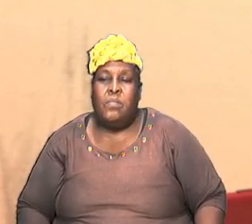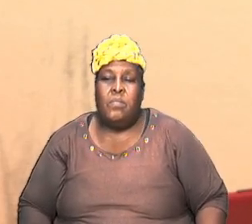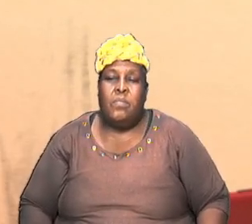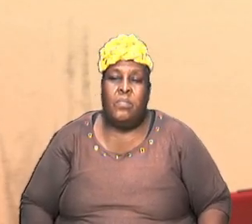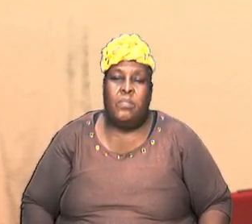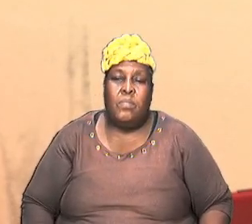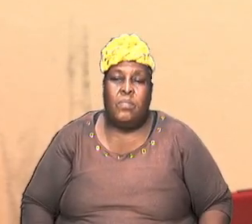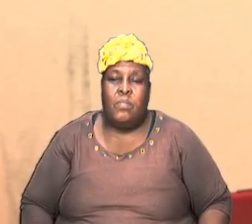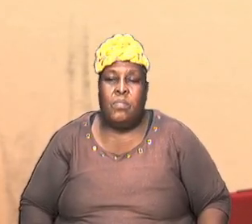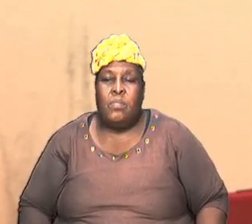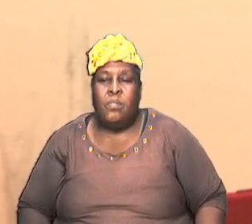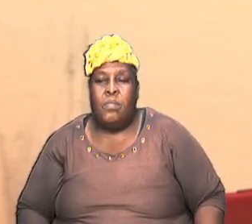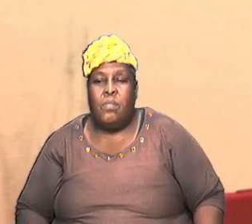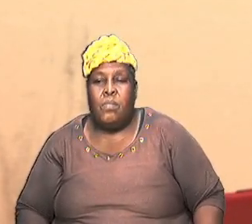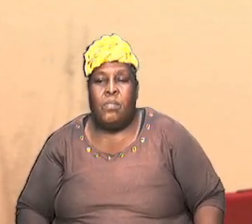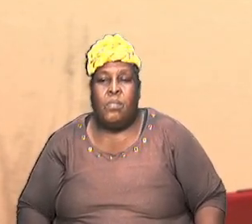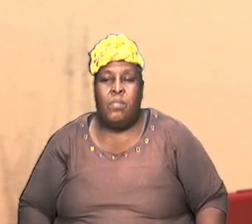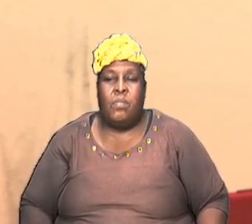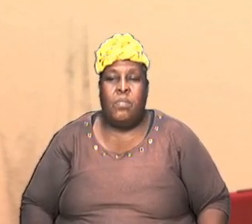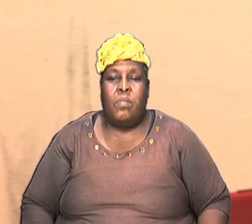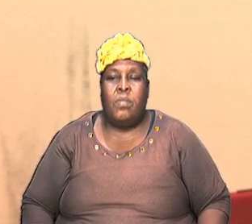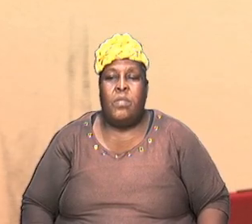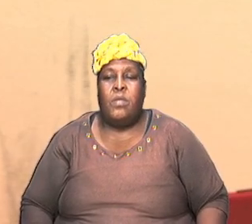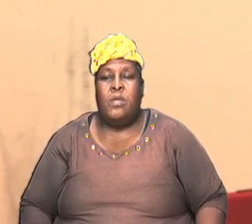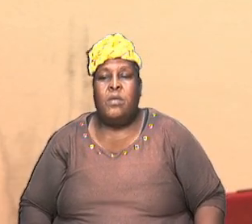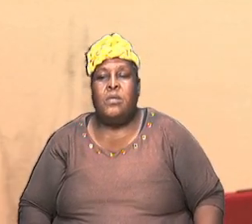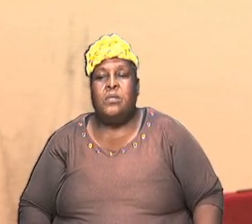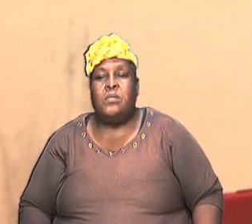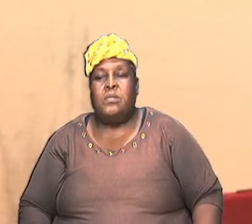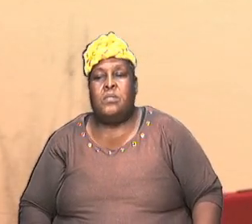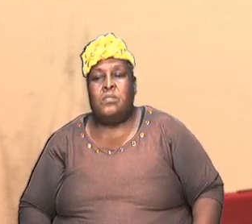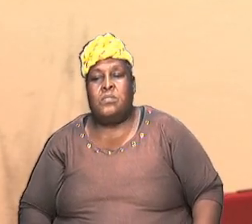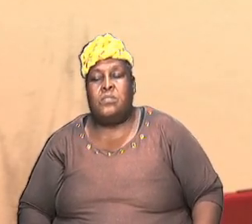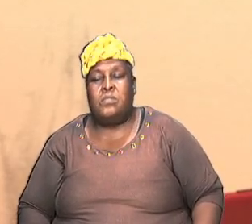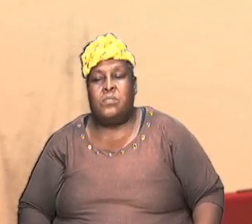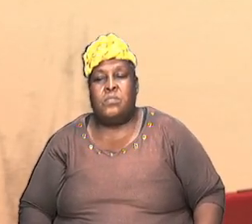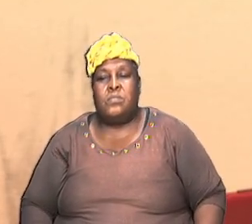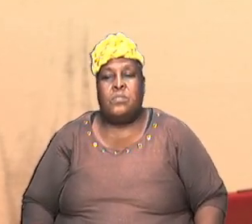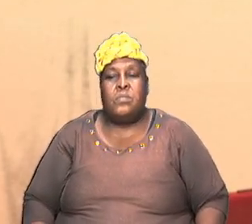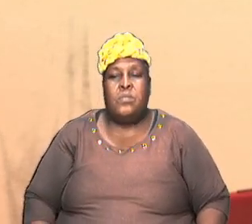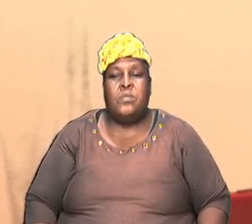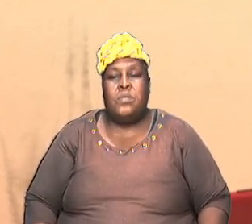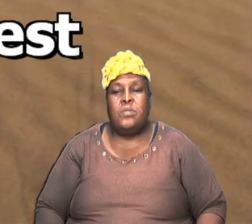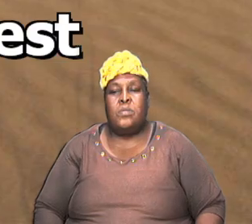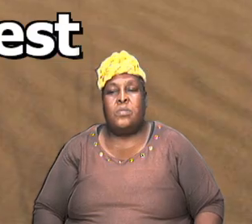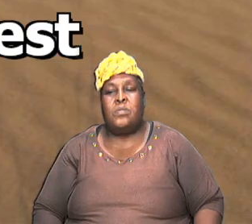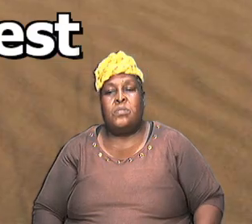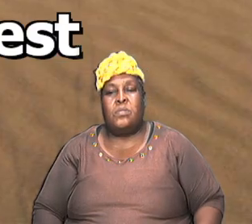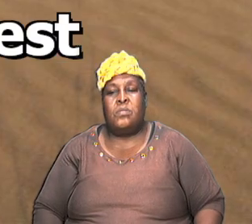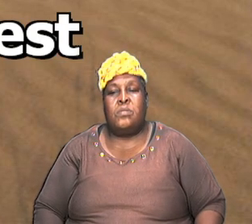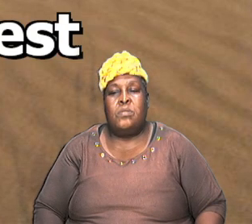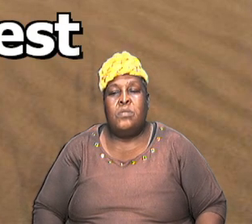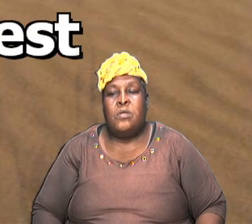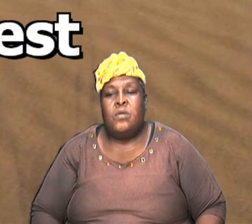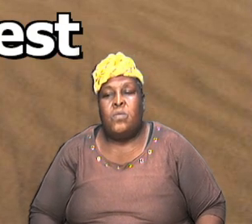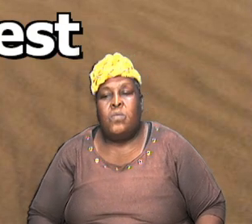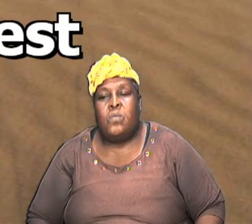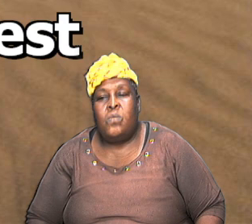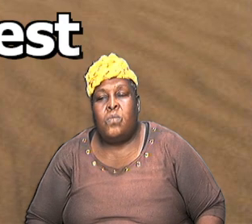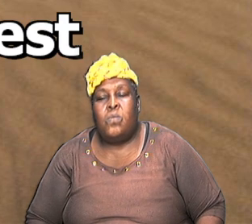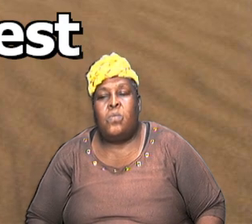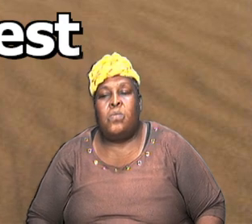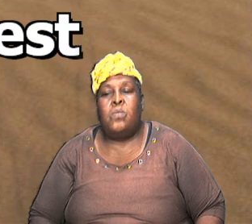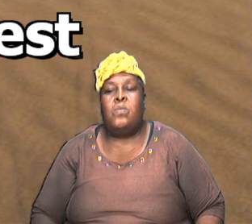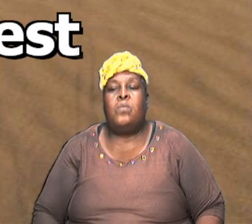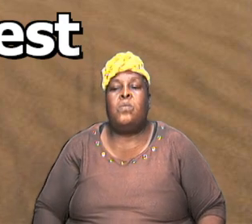we'll try to wrap up on genesis tonight alright so let's read together again genesis chapter 7 verses 1 to 3 let's put it up on the screen and we quickly